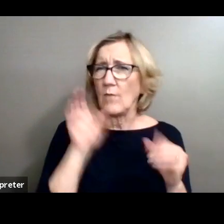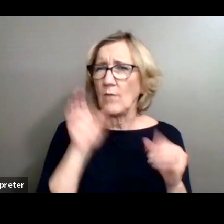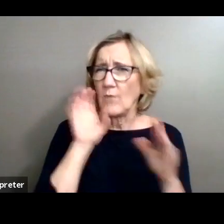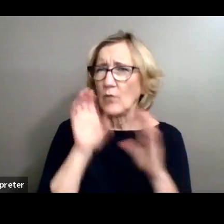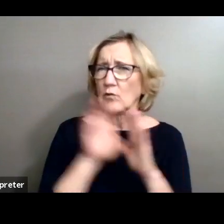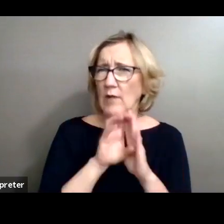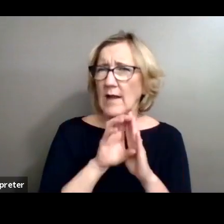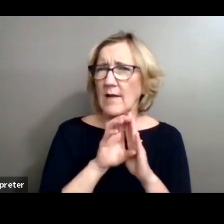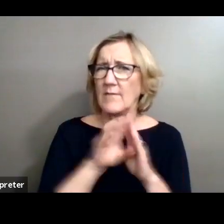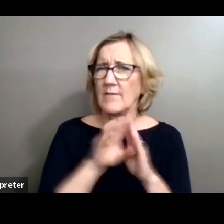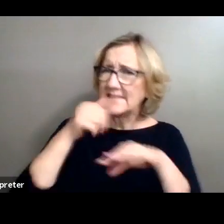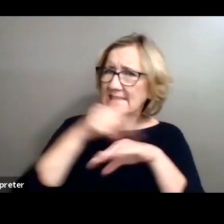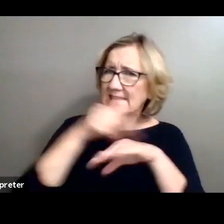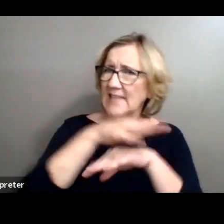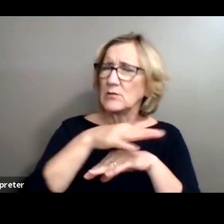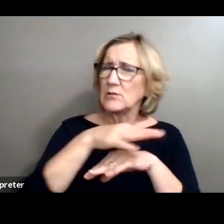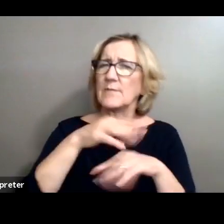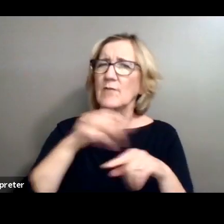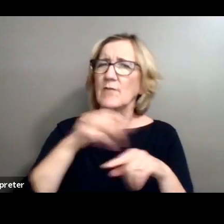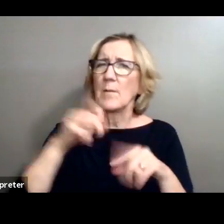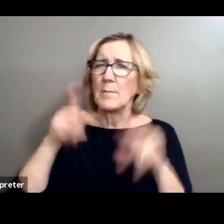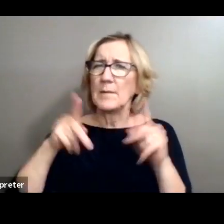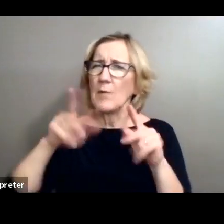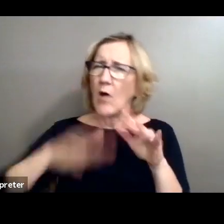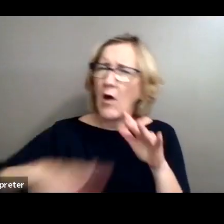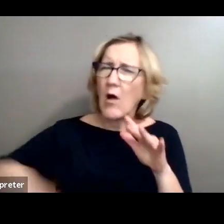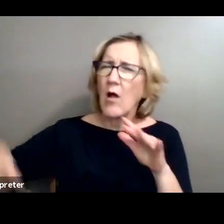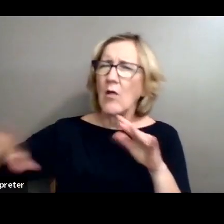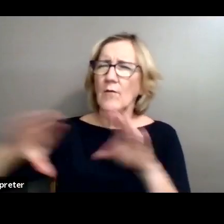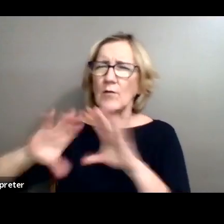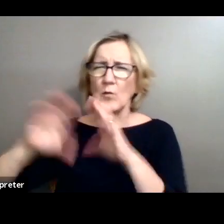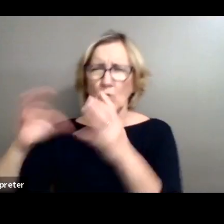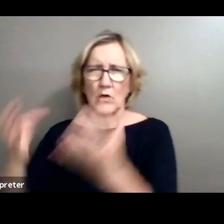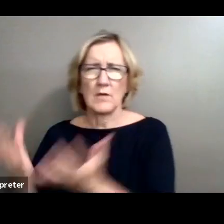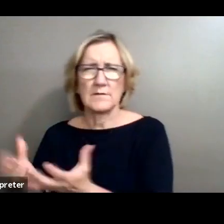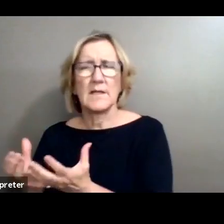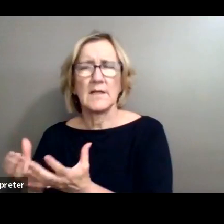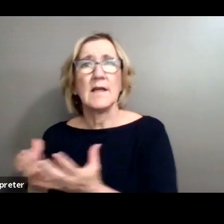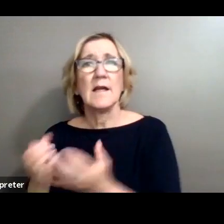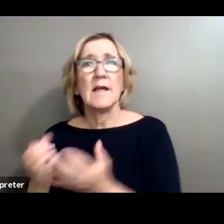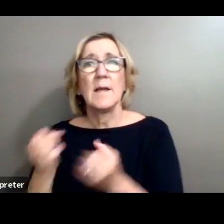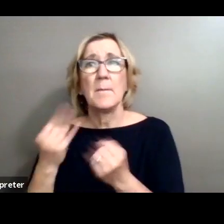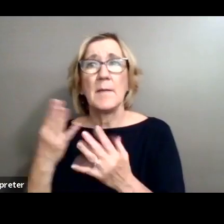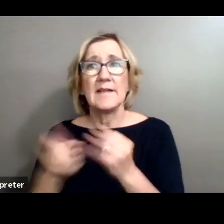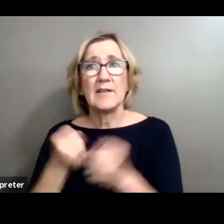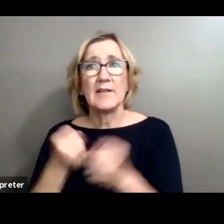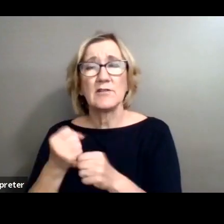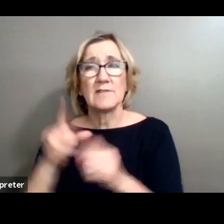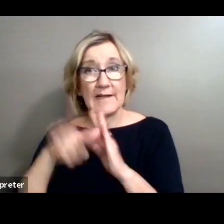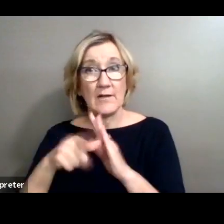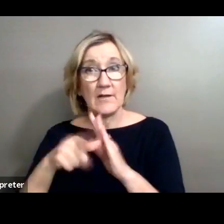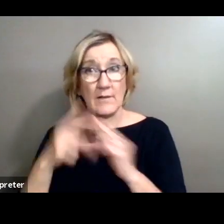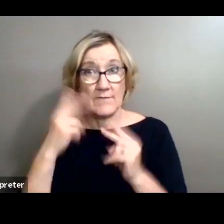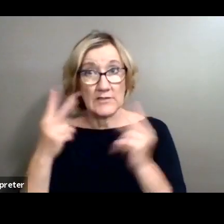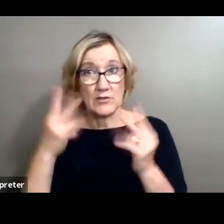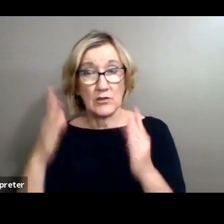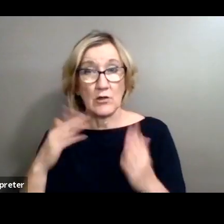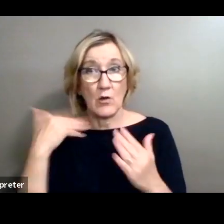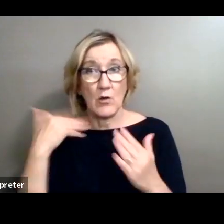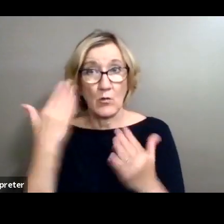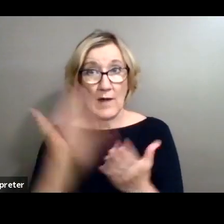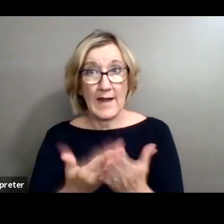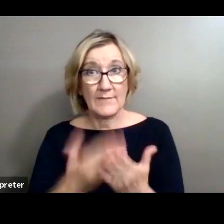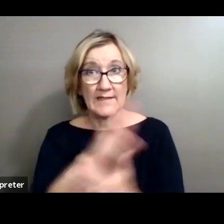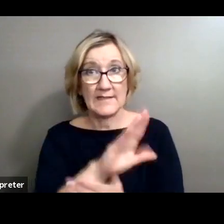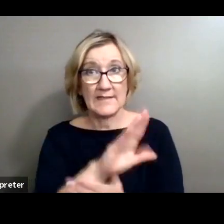people from all over the world. Several years later, a visitor arrived at James' studio. The Metropolitan Museum